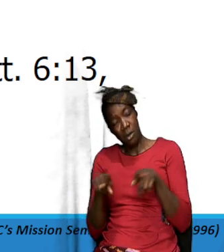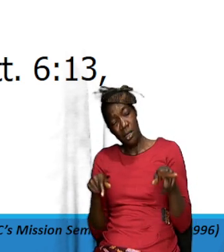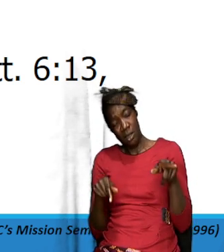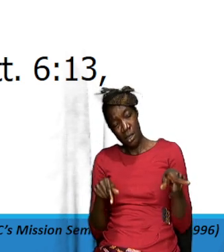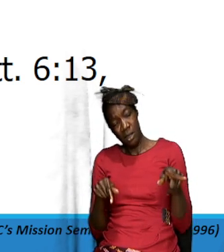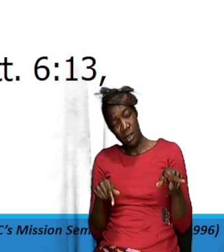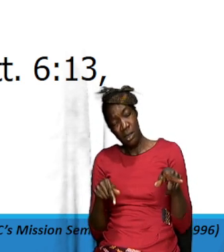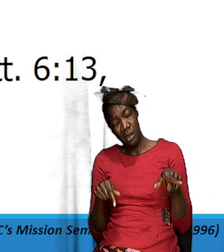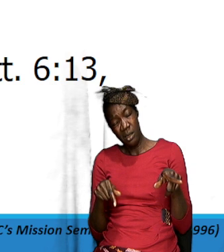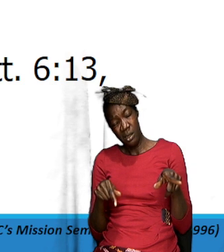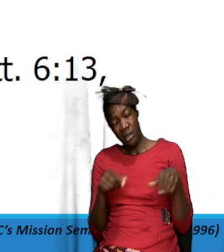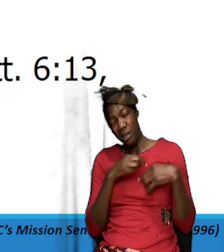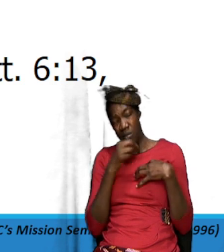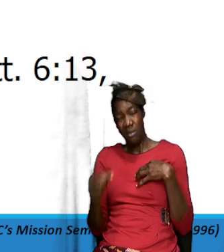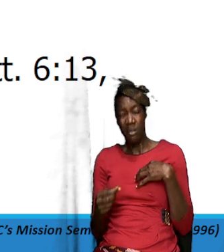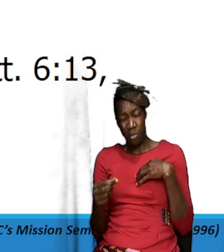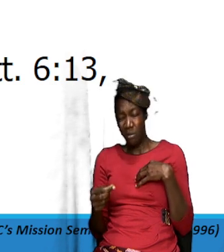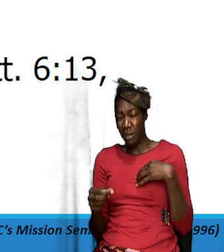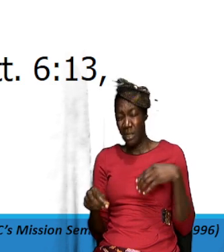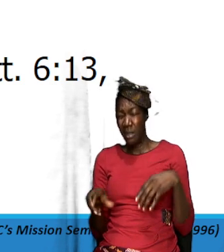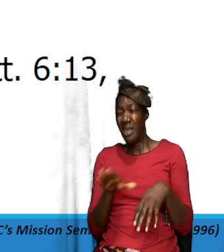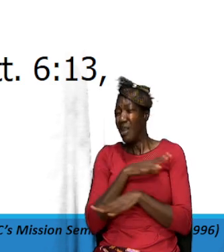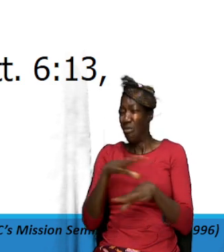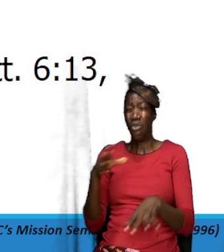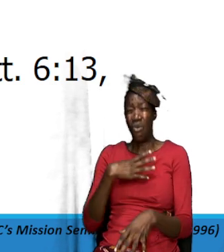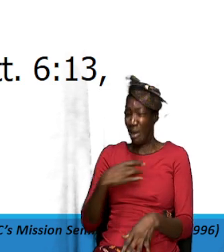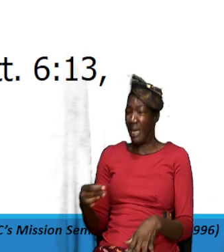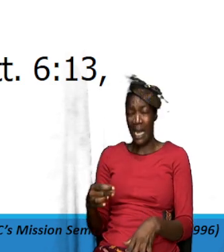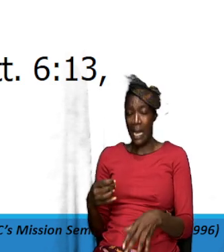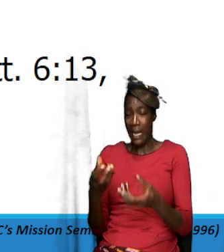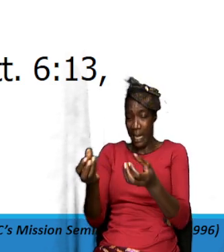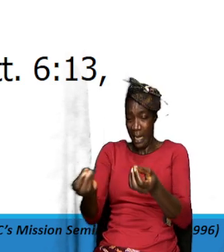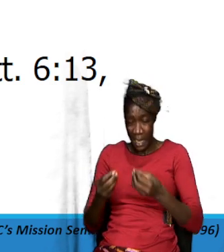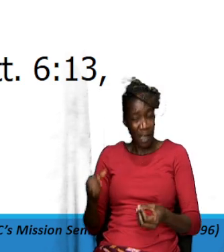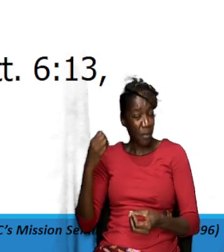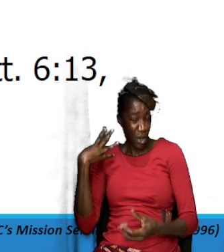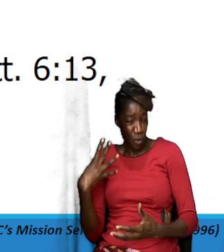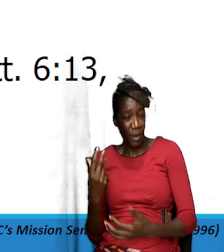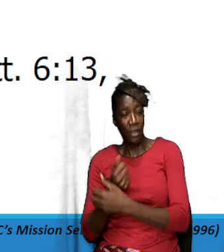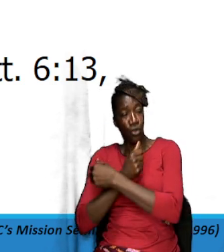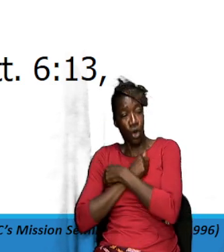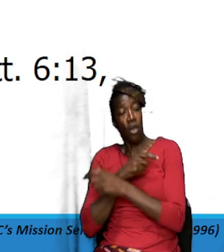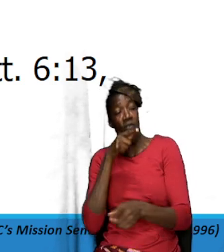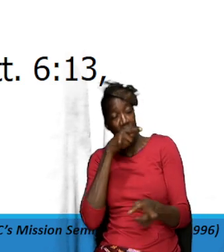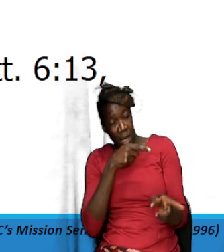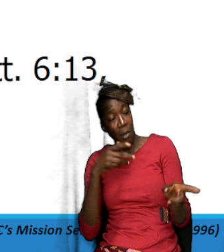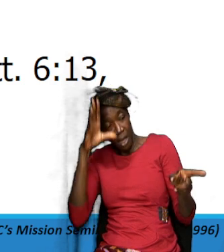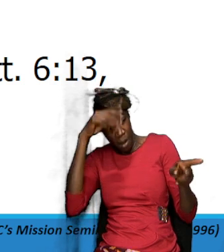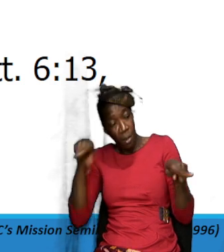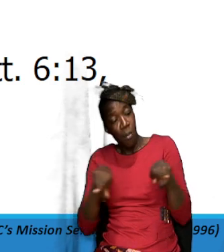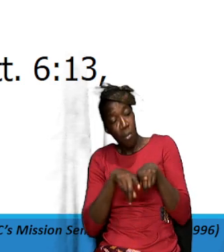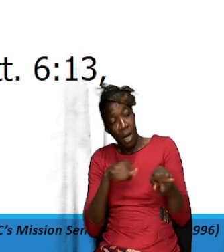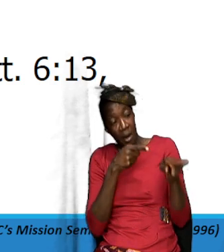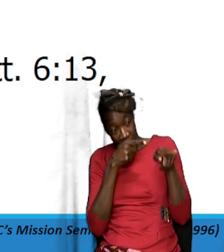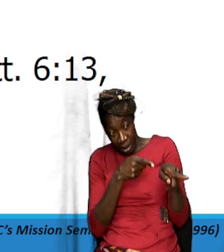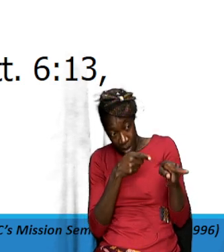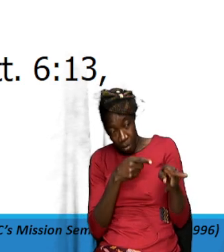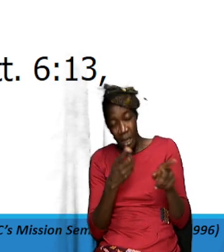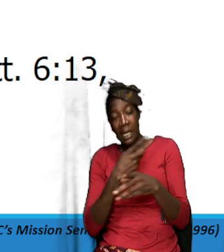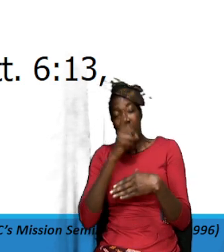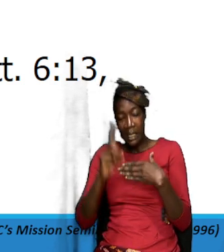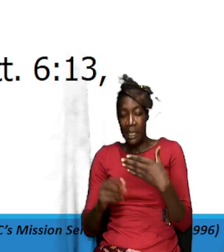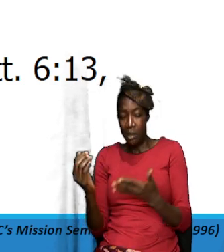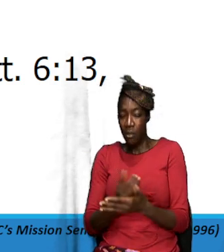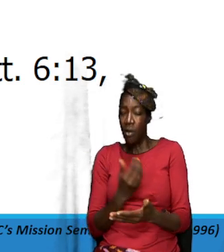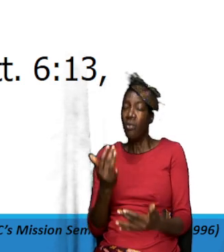just rub me the wrong way but you know give me the grace to love him and to forgive him you know he did something wrong